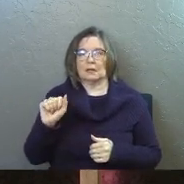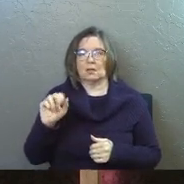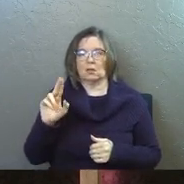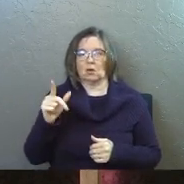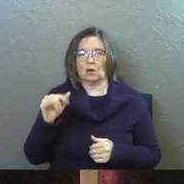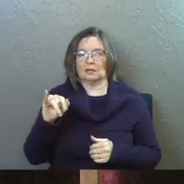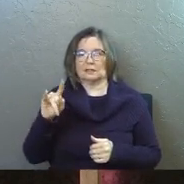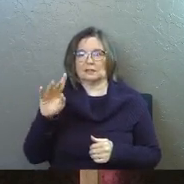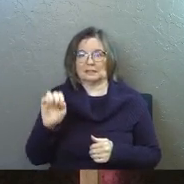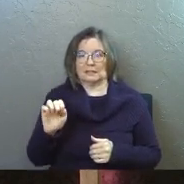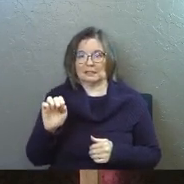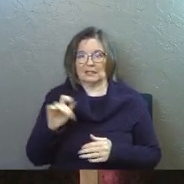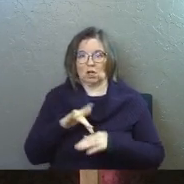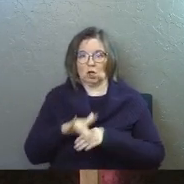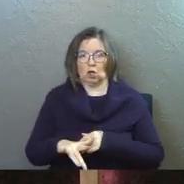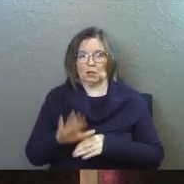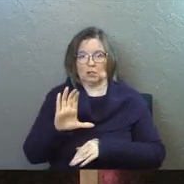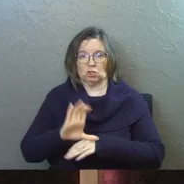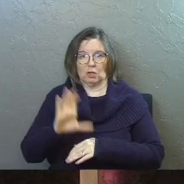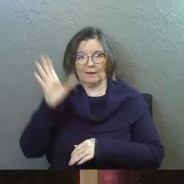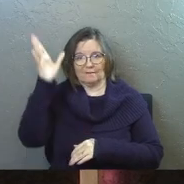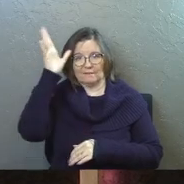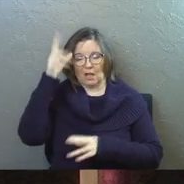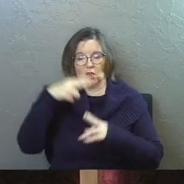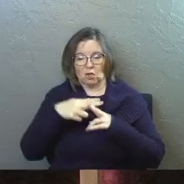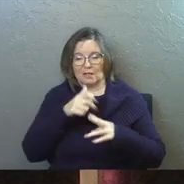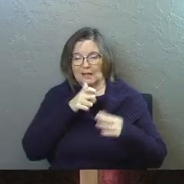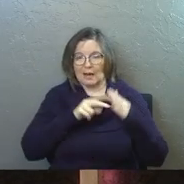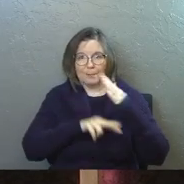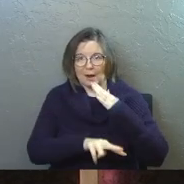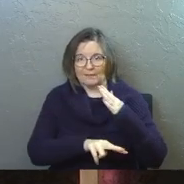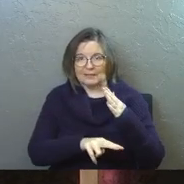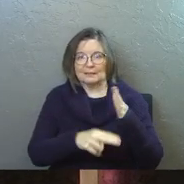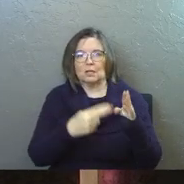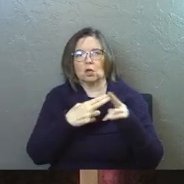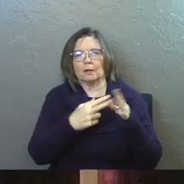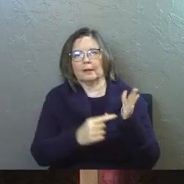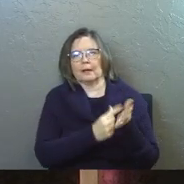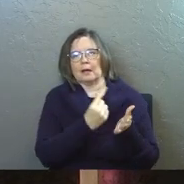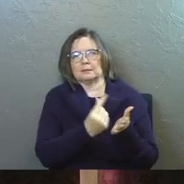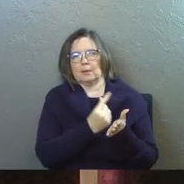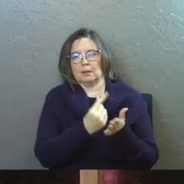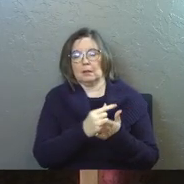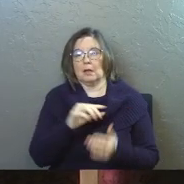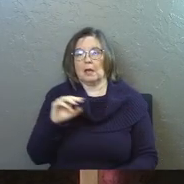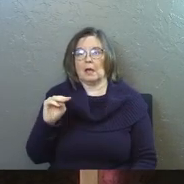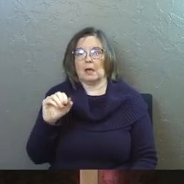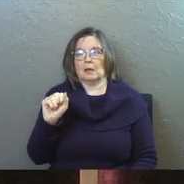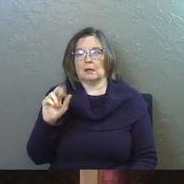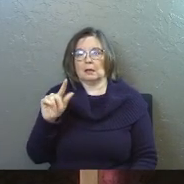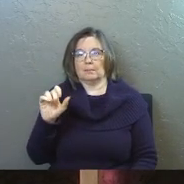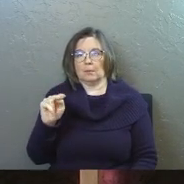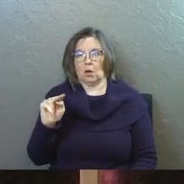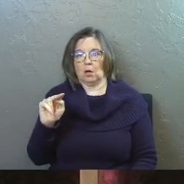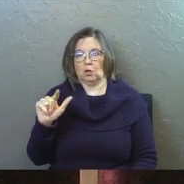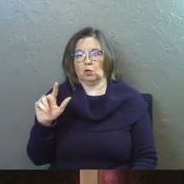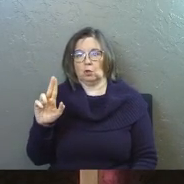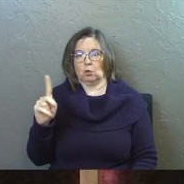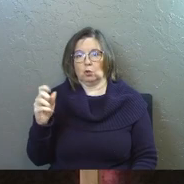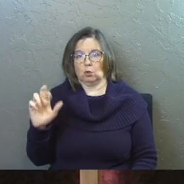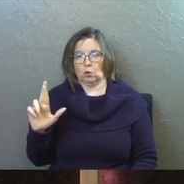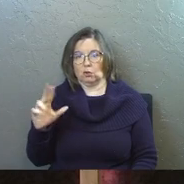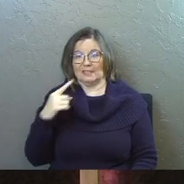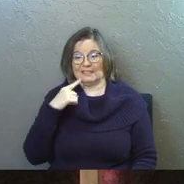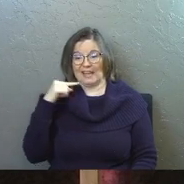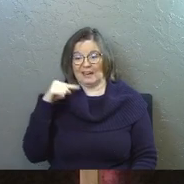early church father called this not a prophecy. It is a gospel. He said, and Martin Luther said of this chapter, every Christian